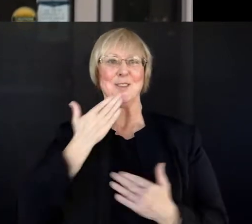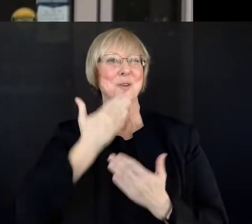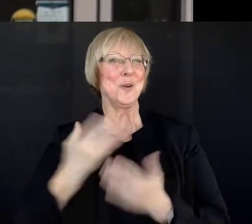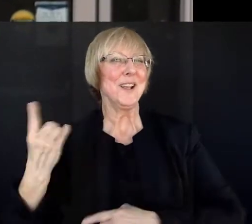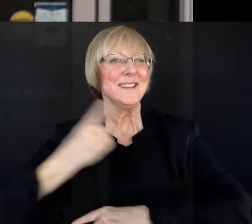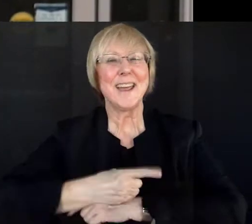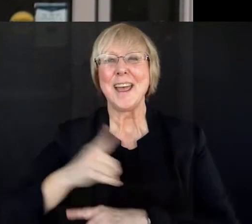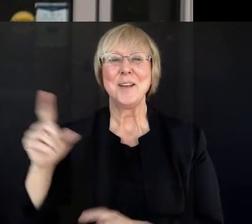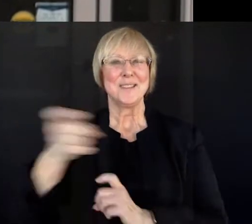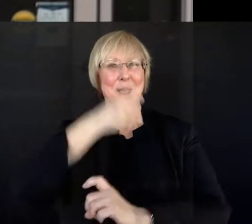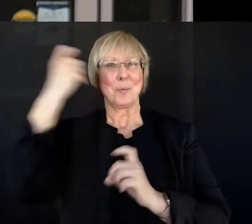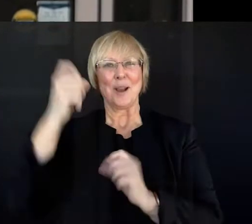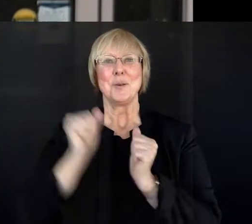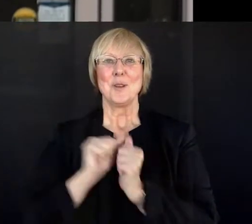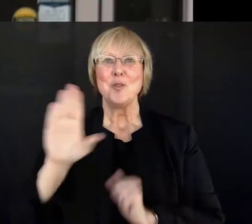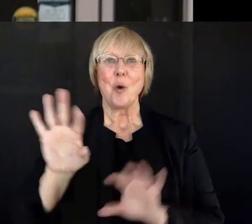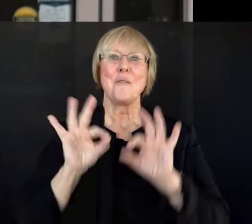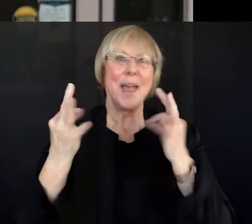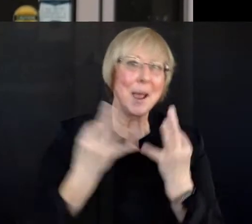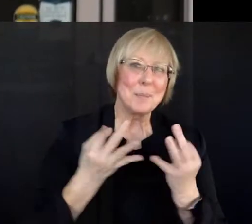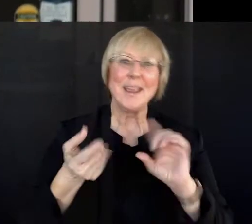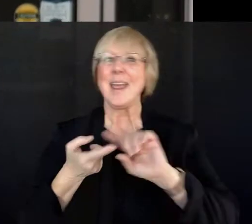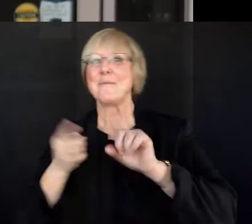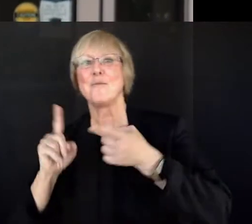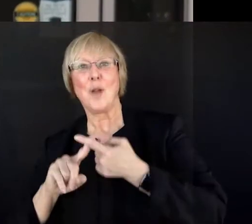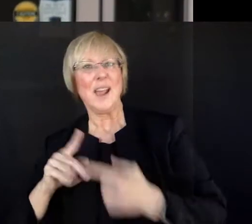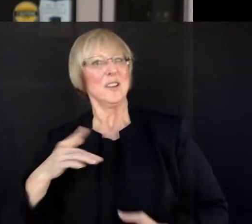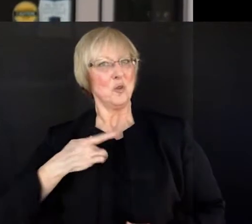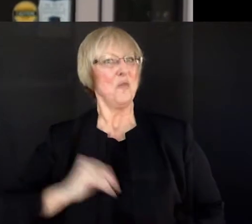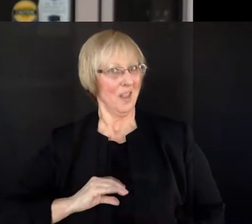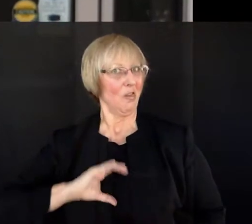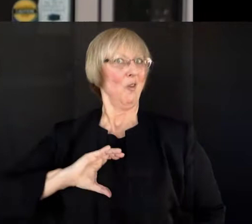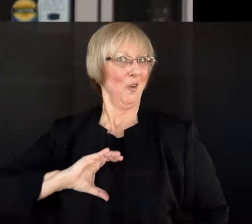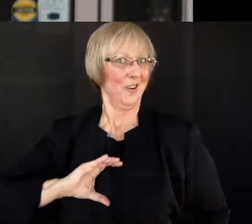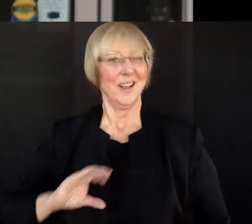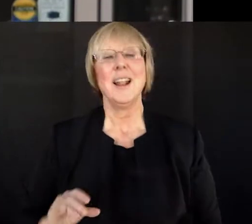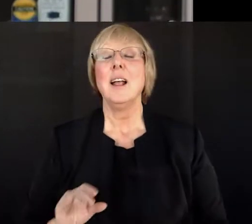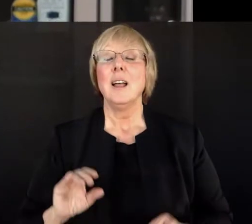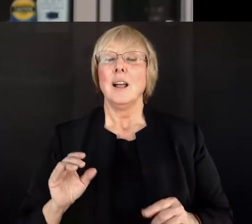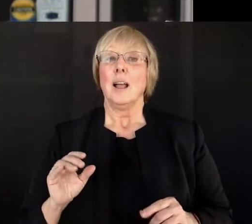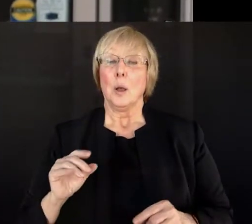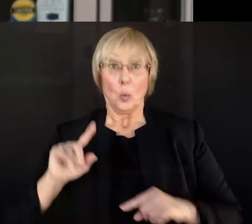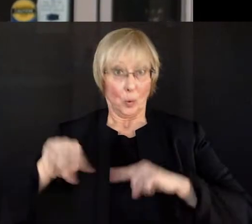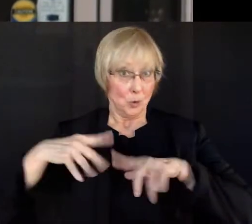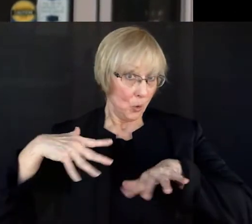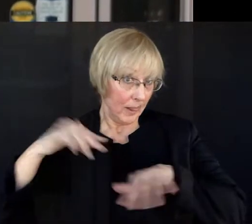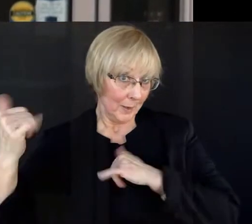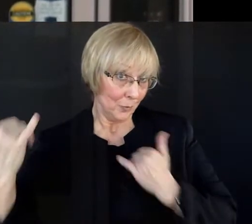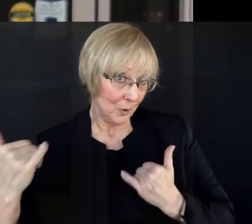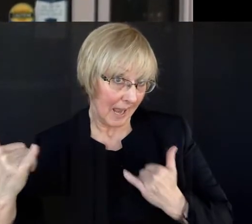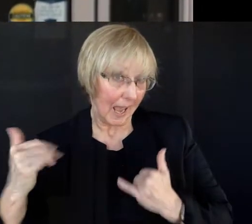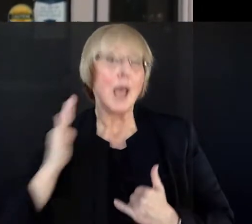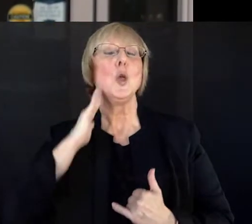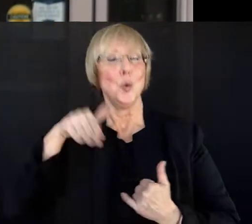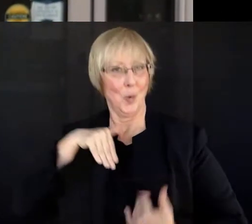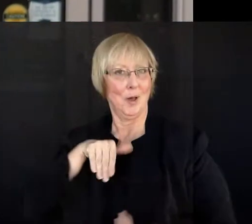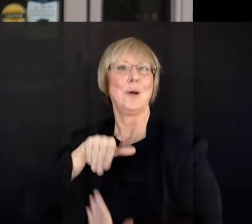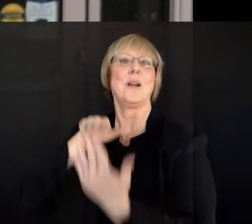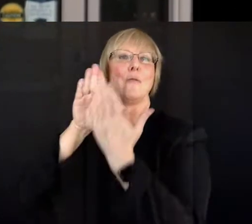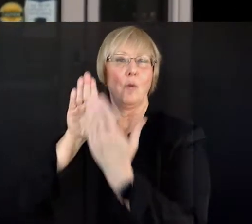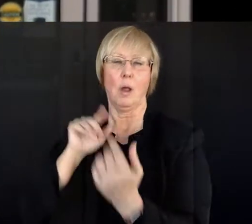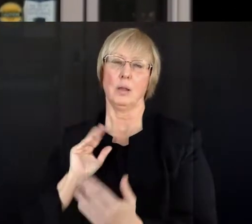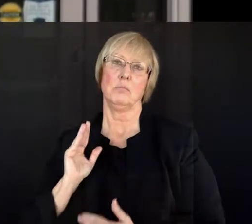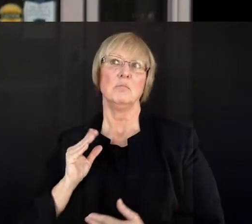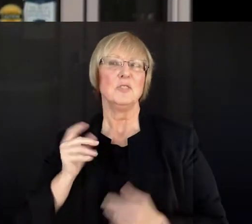celebration with your family and friends when you feel very good about yourself. As you leave today, you're going to confront